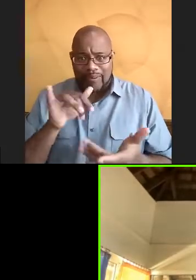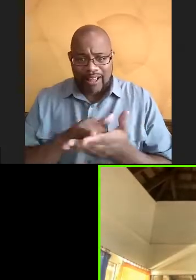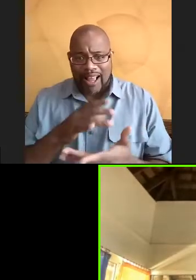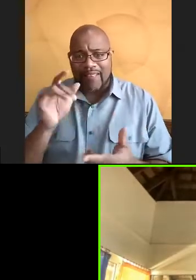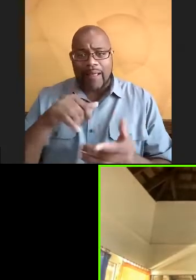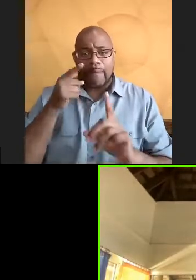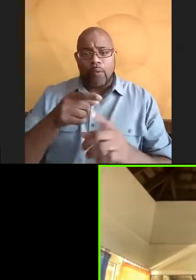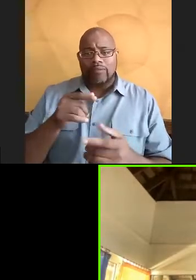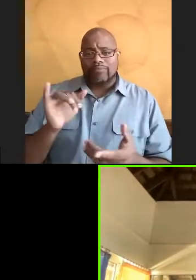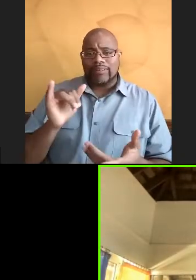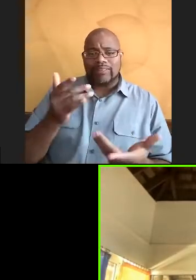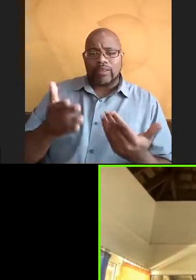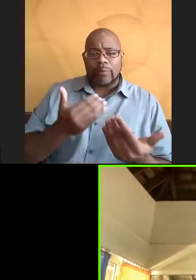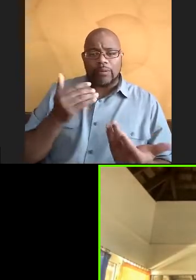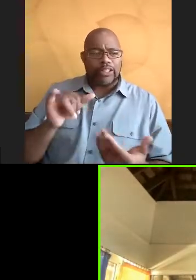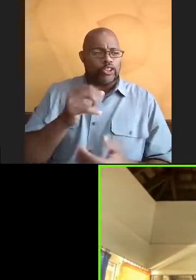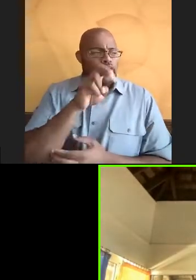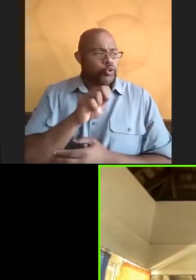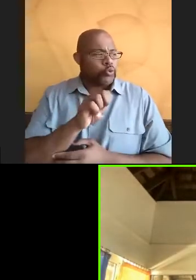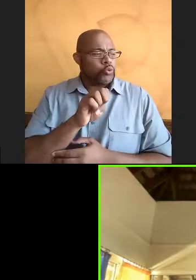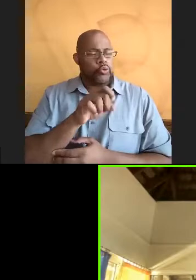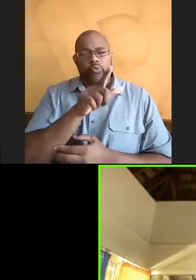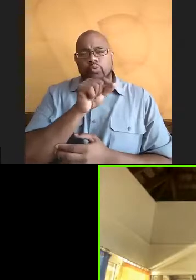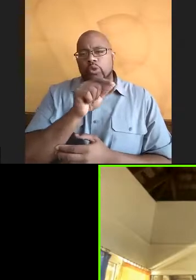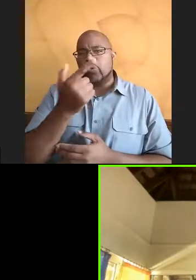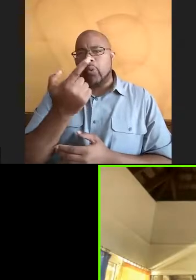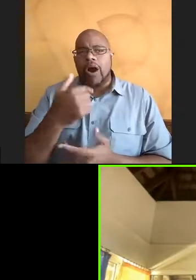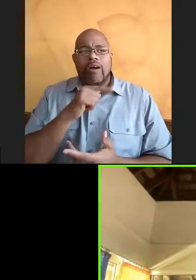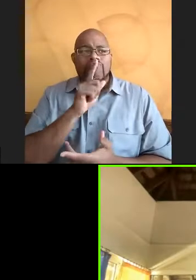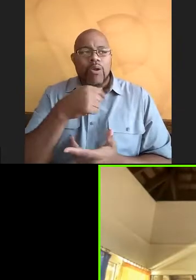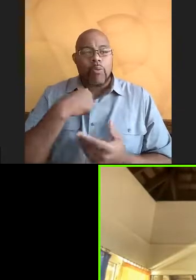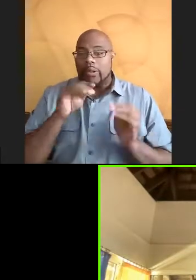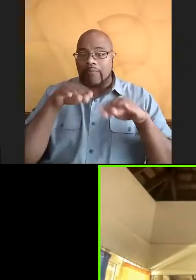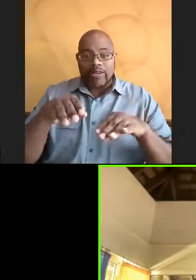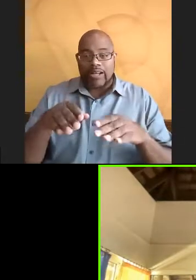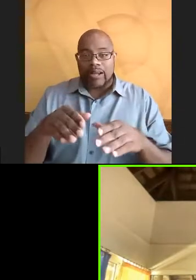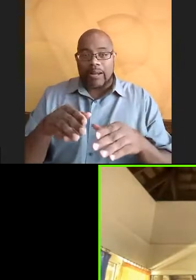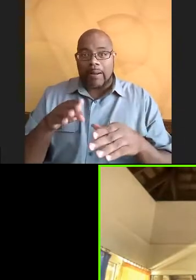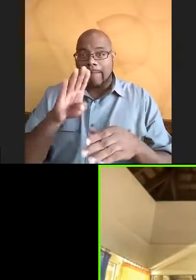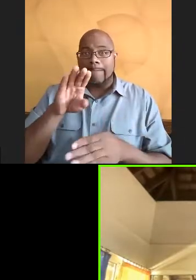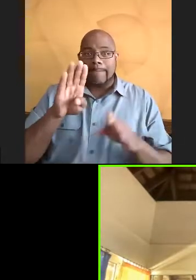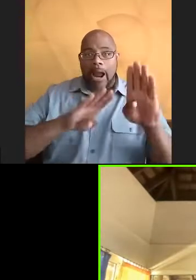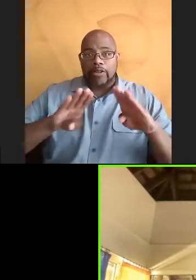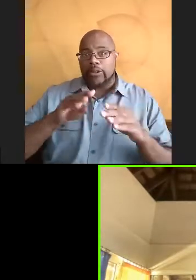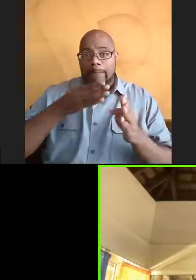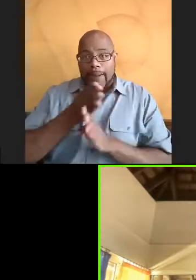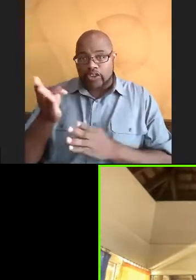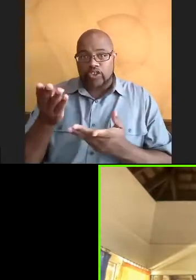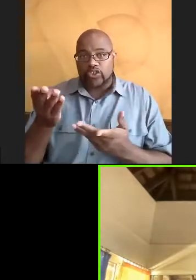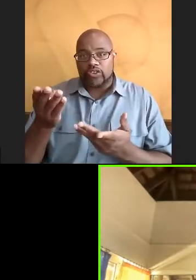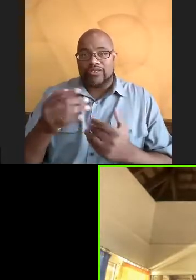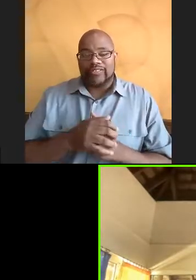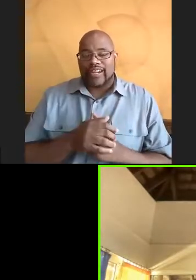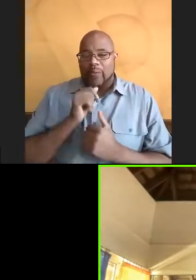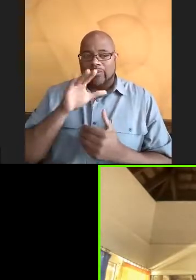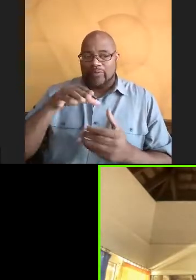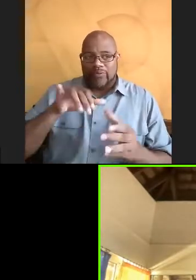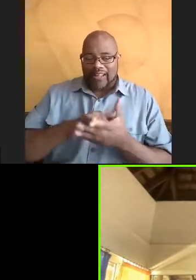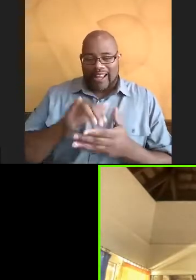point, it was like June, 2021. I wasn't a Marine bio major at that point. was like human bio and anthropology.